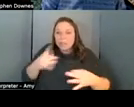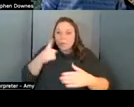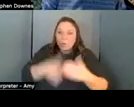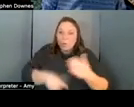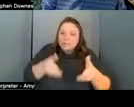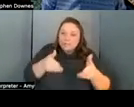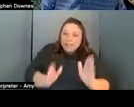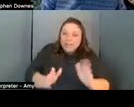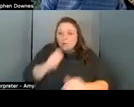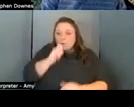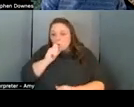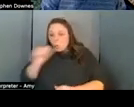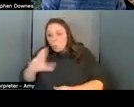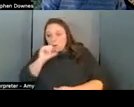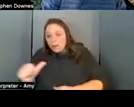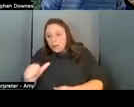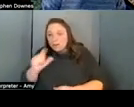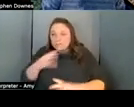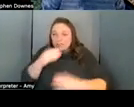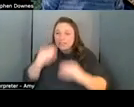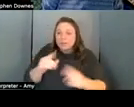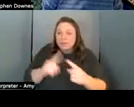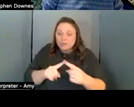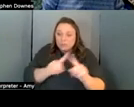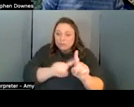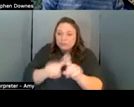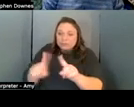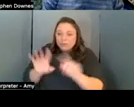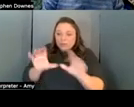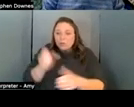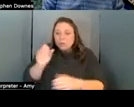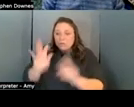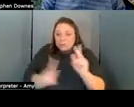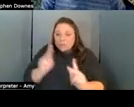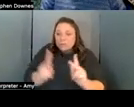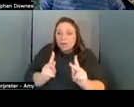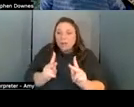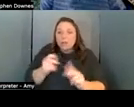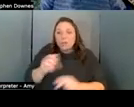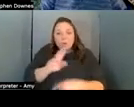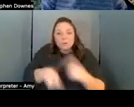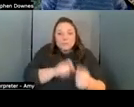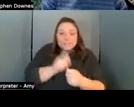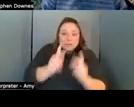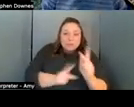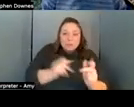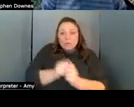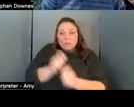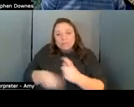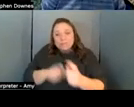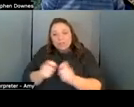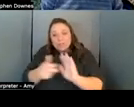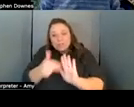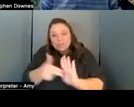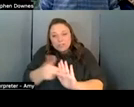or is that limited to certain groups of people or certain people with certain credentials these are questions